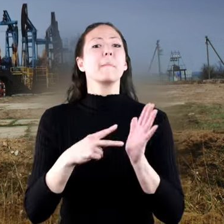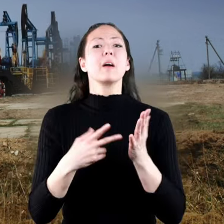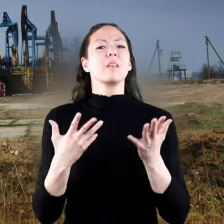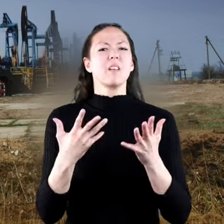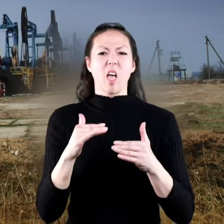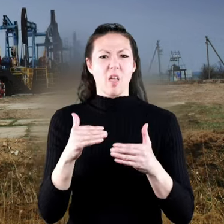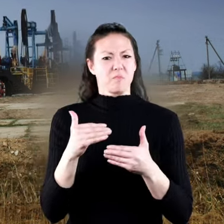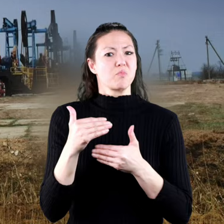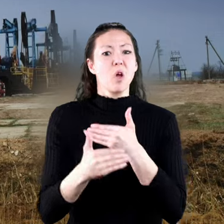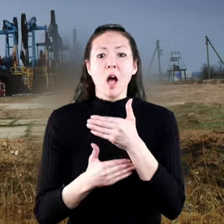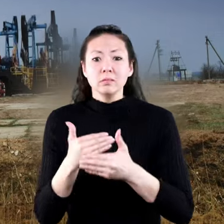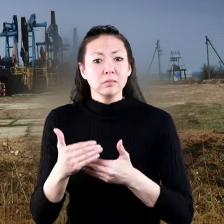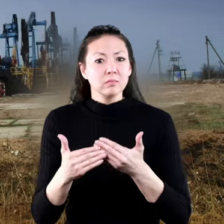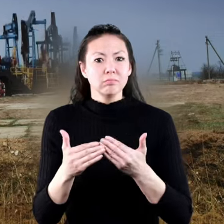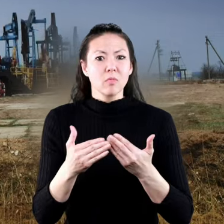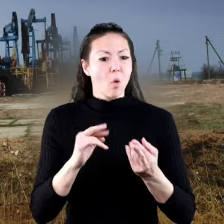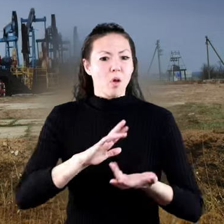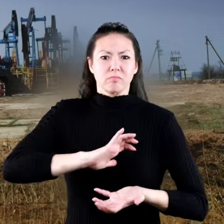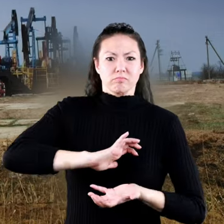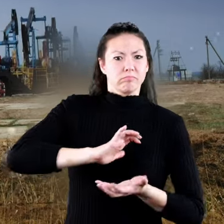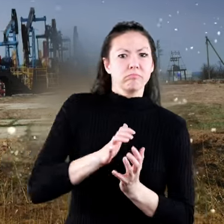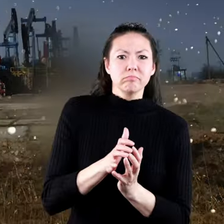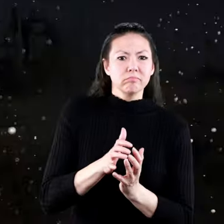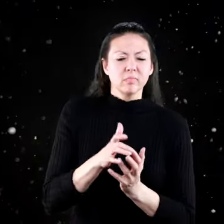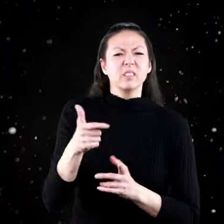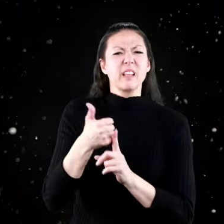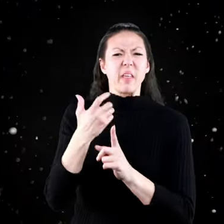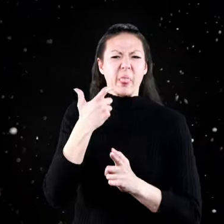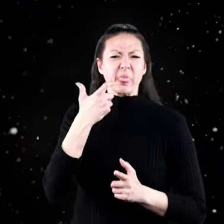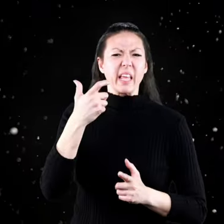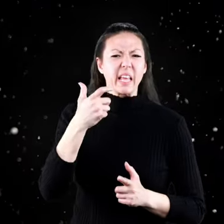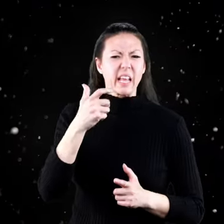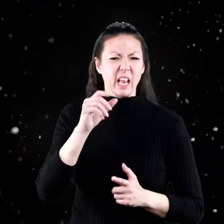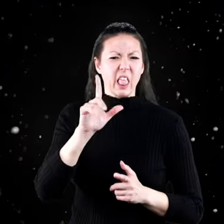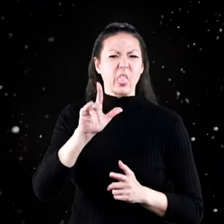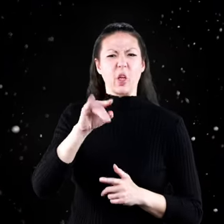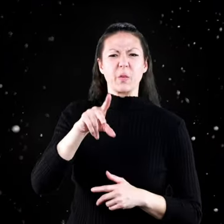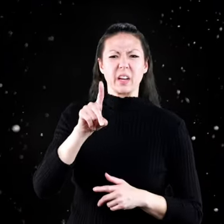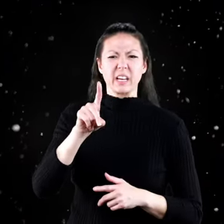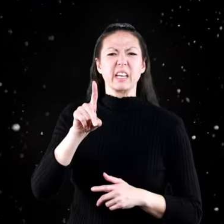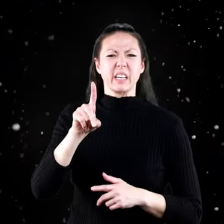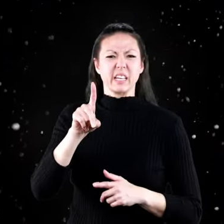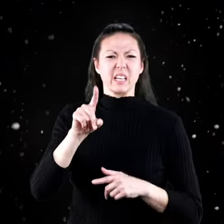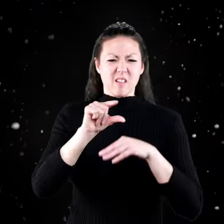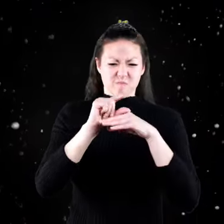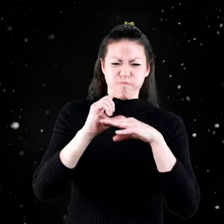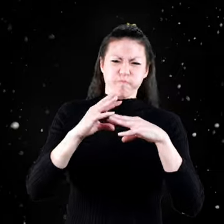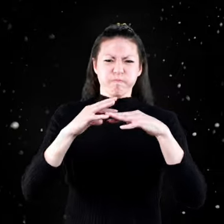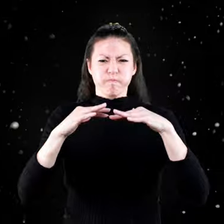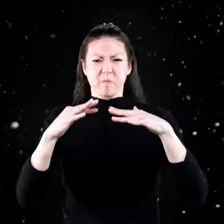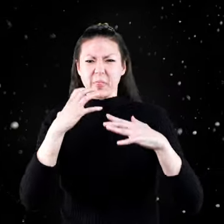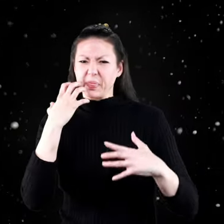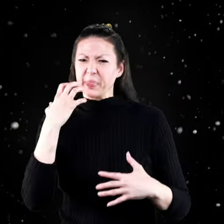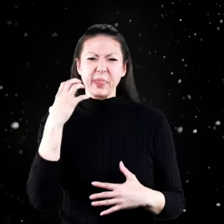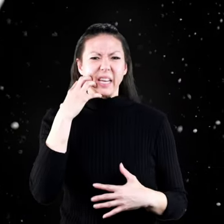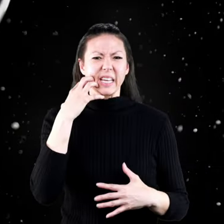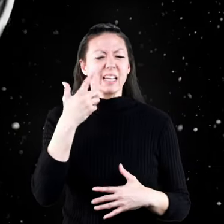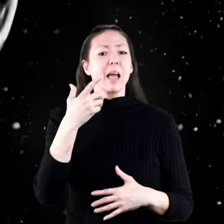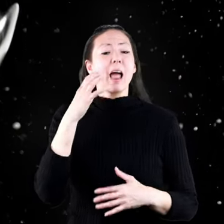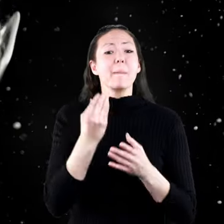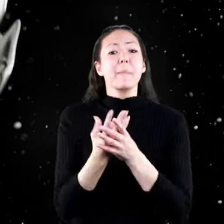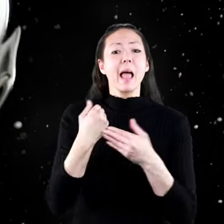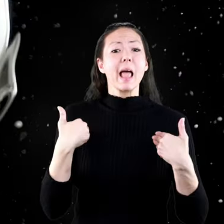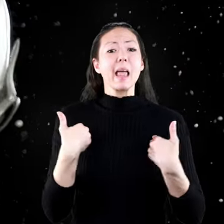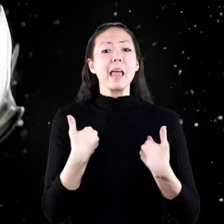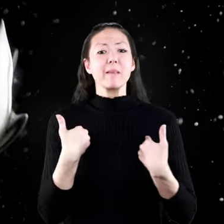meaning that it hasn't been refined or processed. Oil is a thick liquid that is also derived from plants and animals